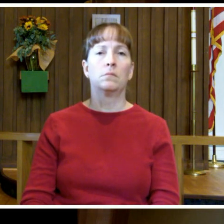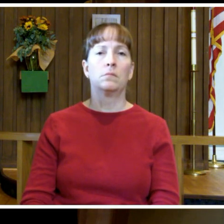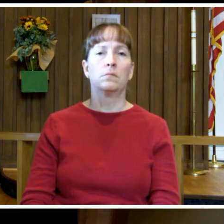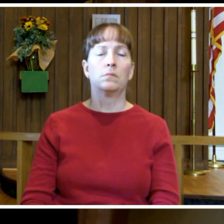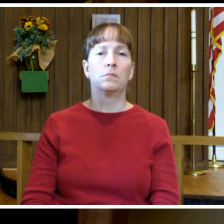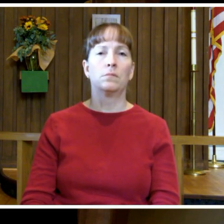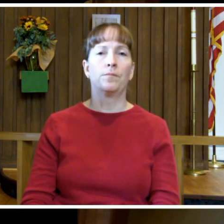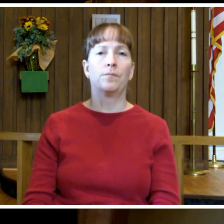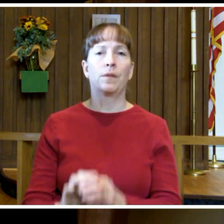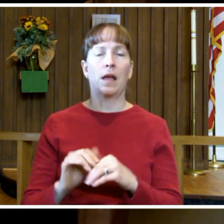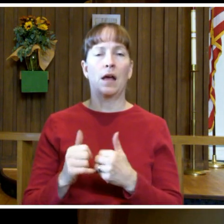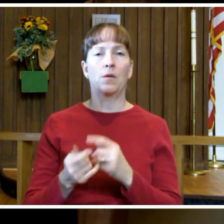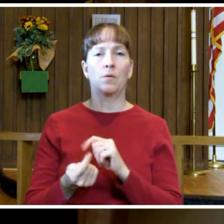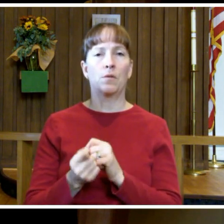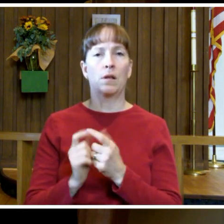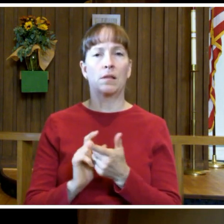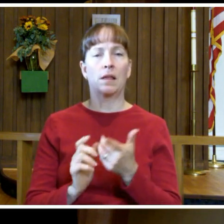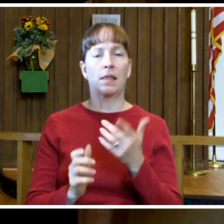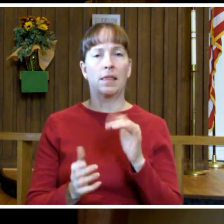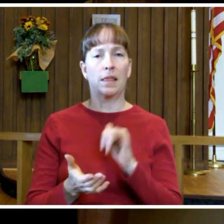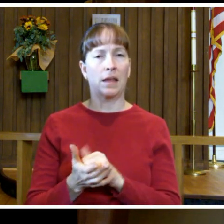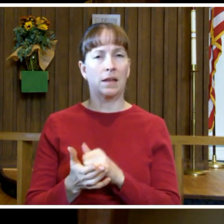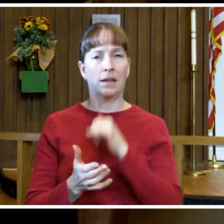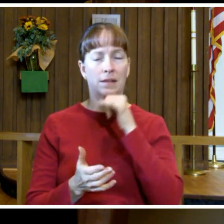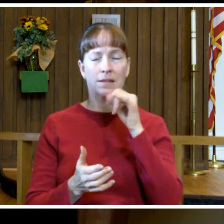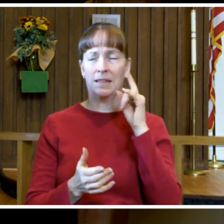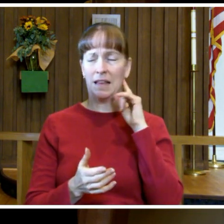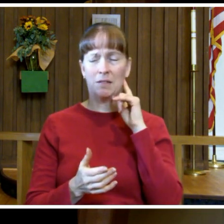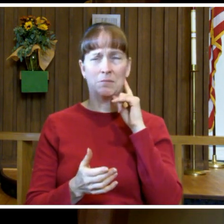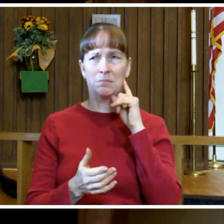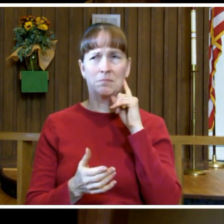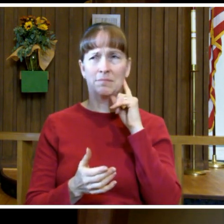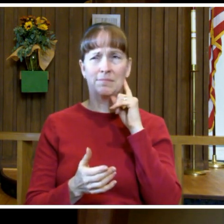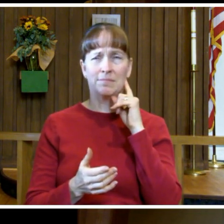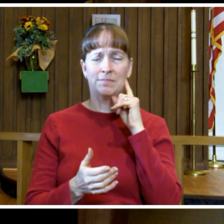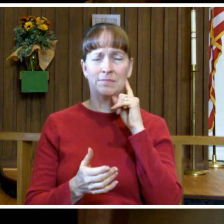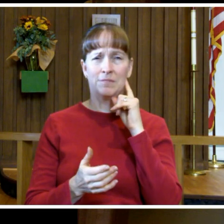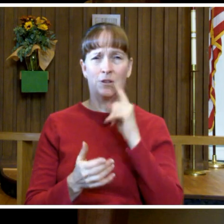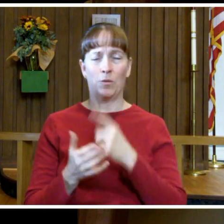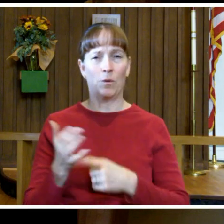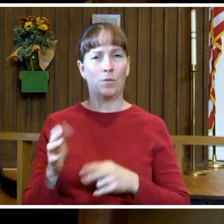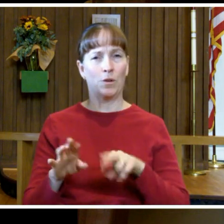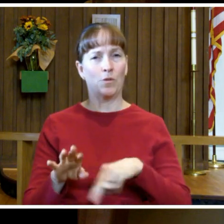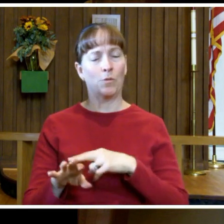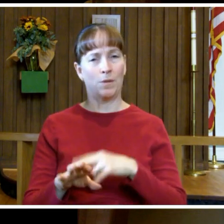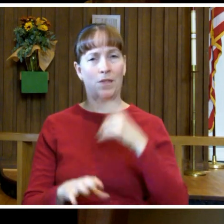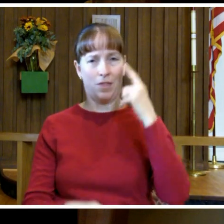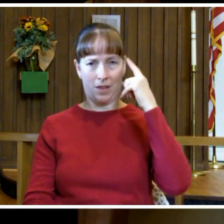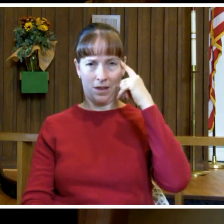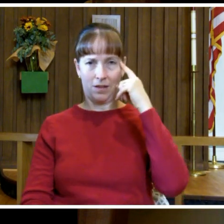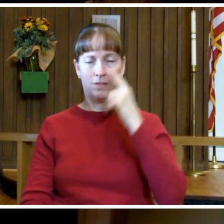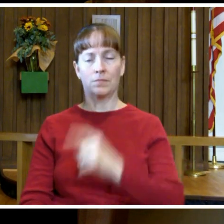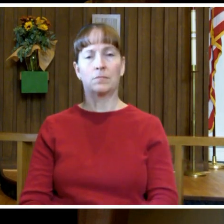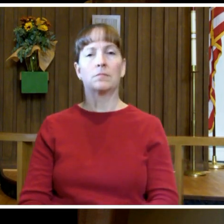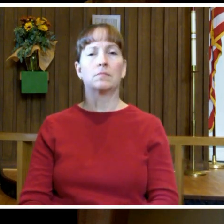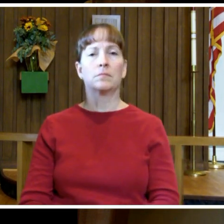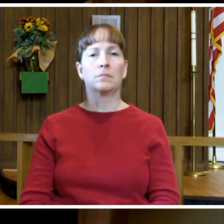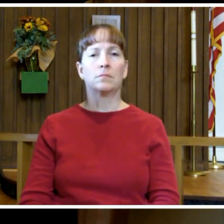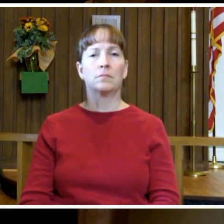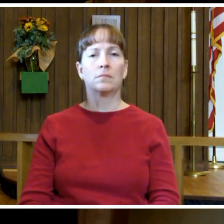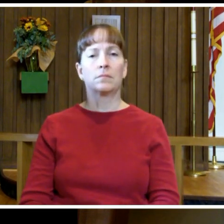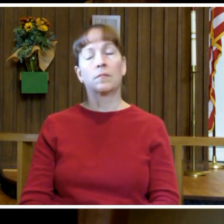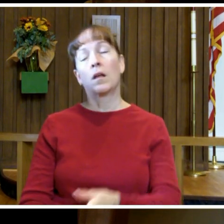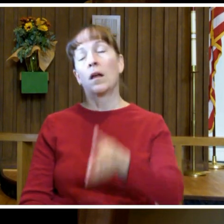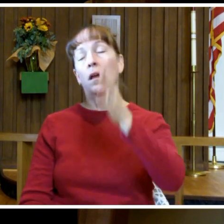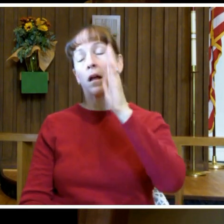How do we translate that? That doesn't sound like what we usually think of. Well, God will be